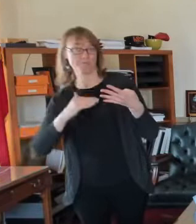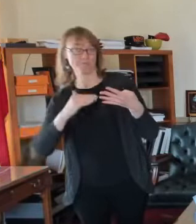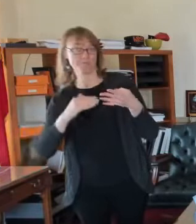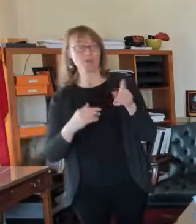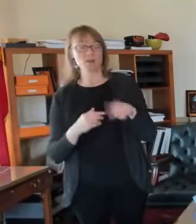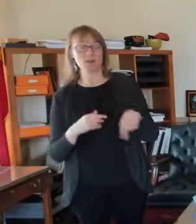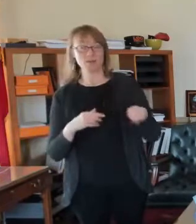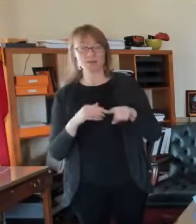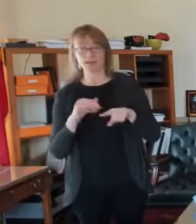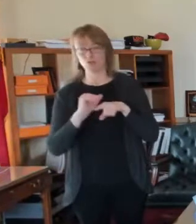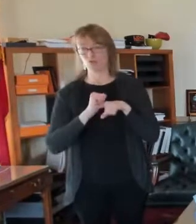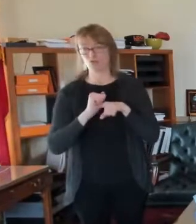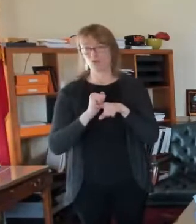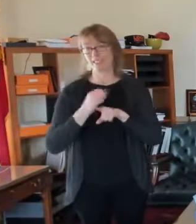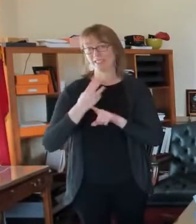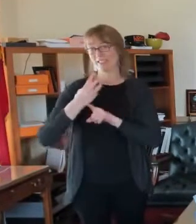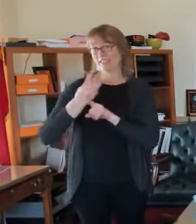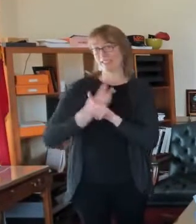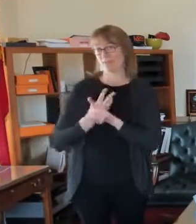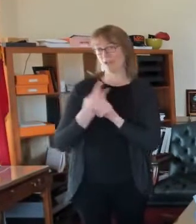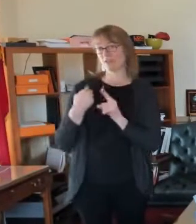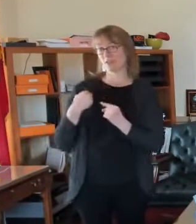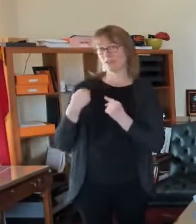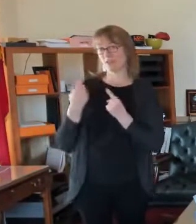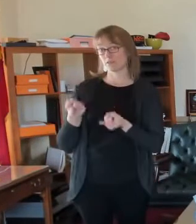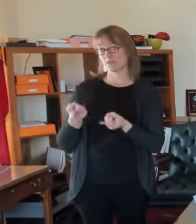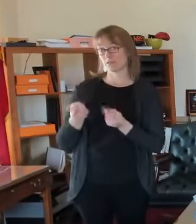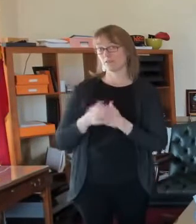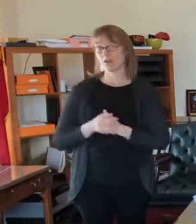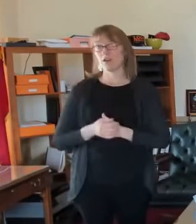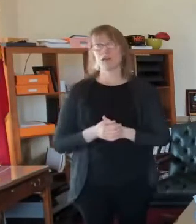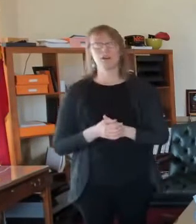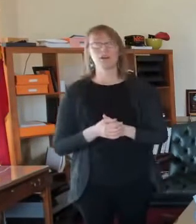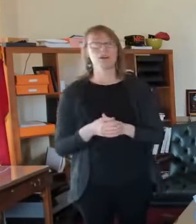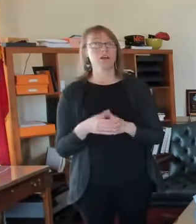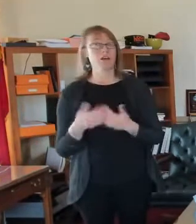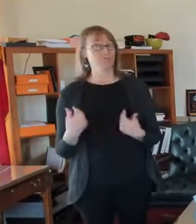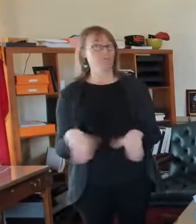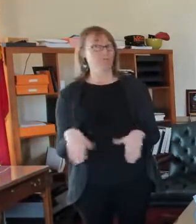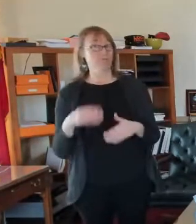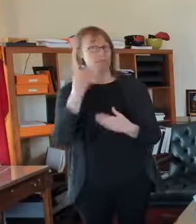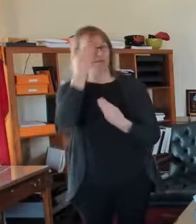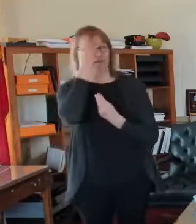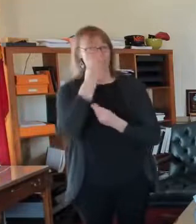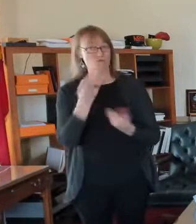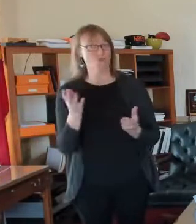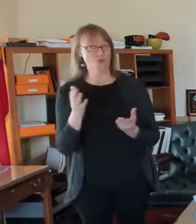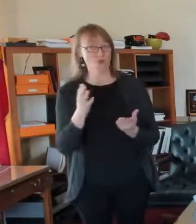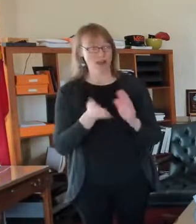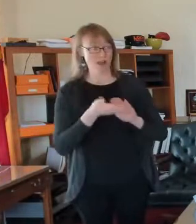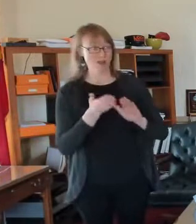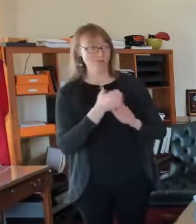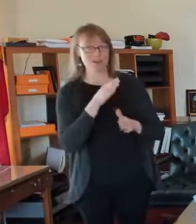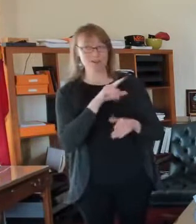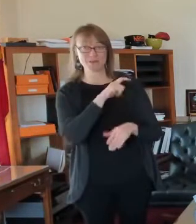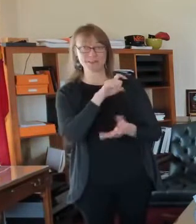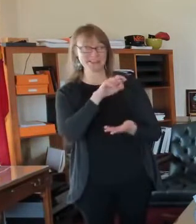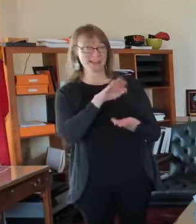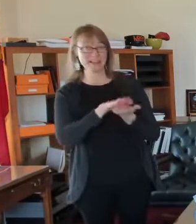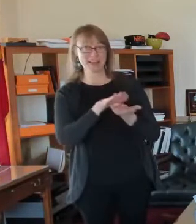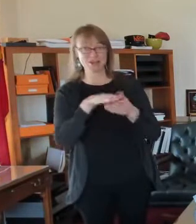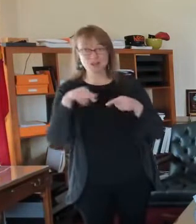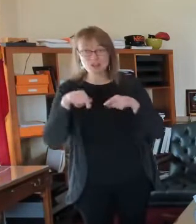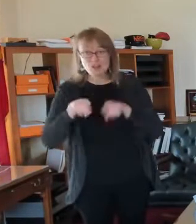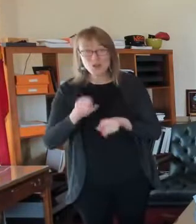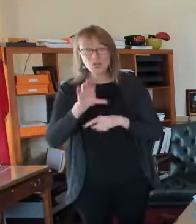months. Uh, running the police academy during this last year of COVID is challenging. Um, but these folks are ready to graduate